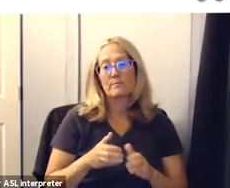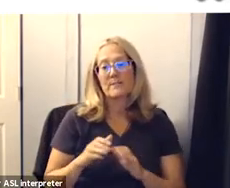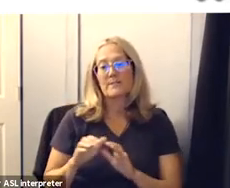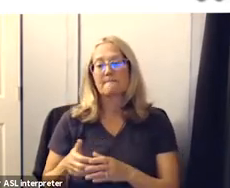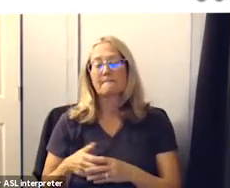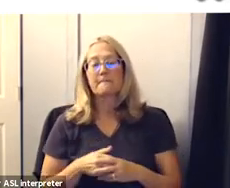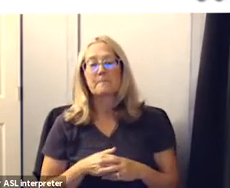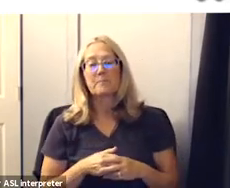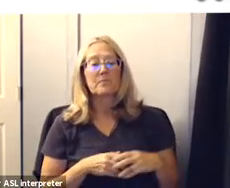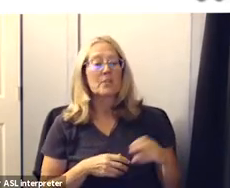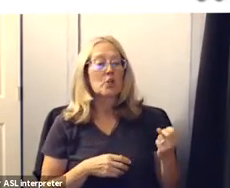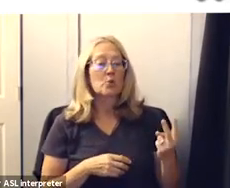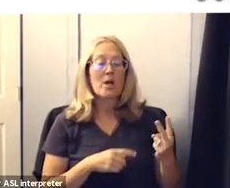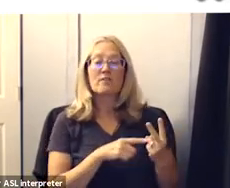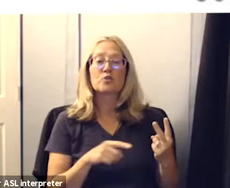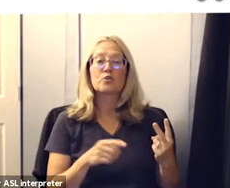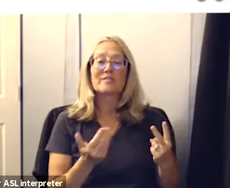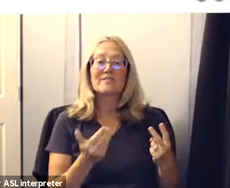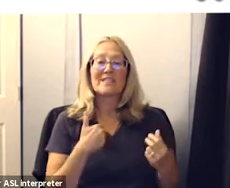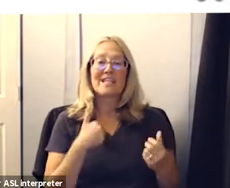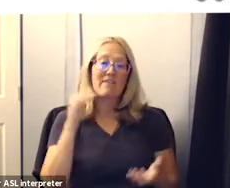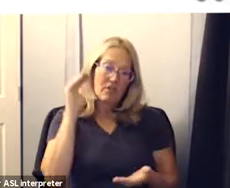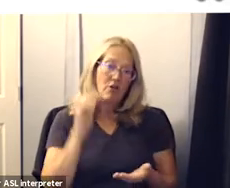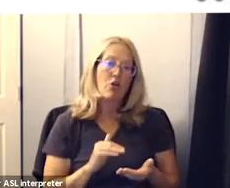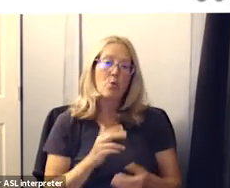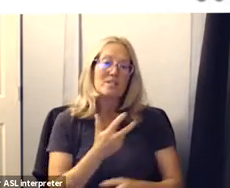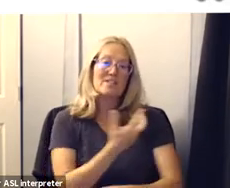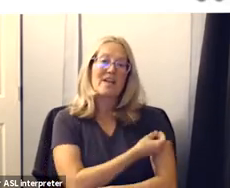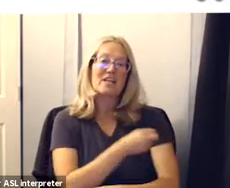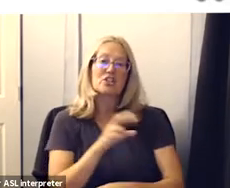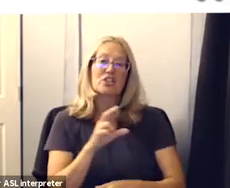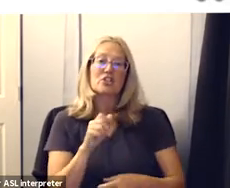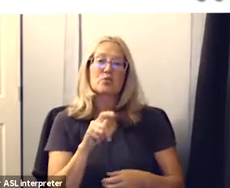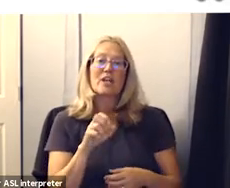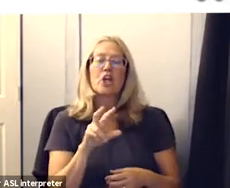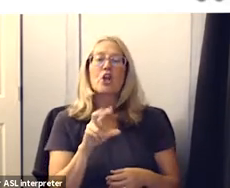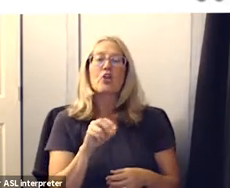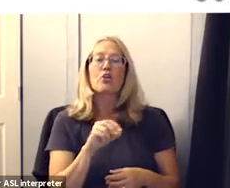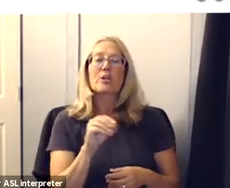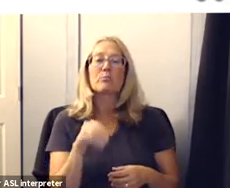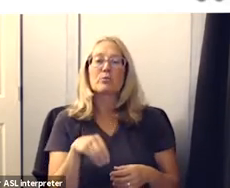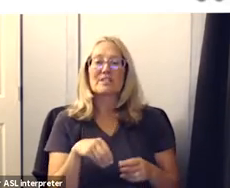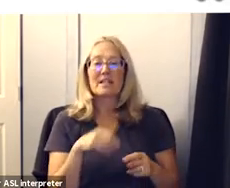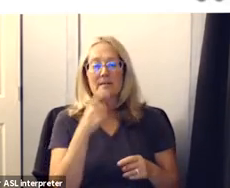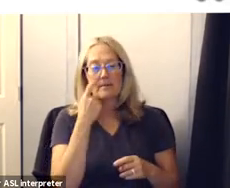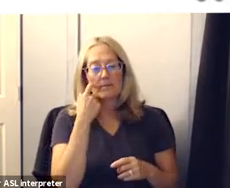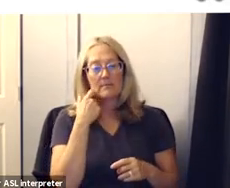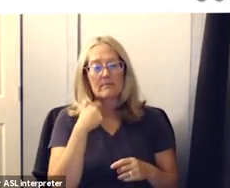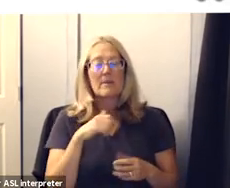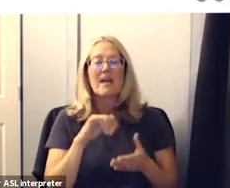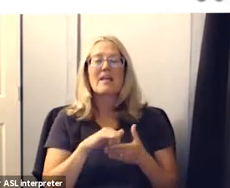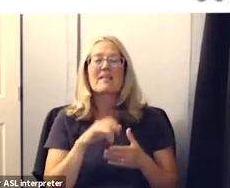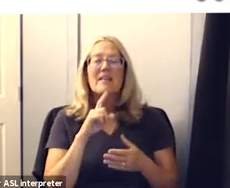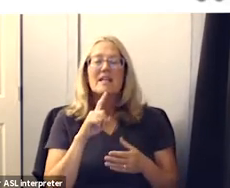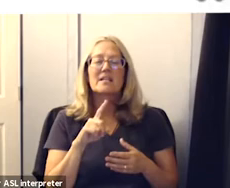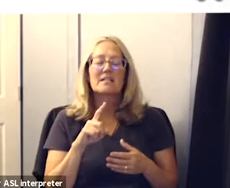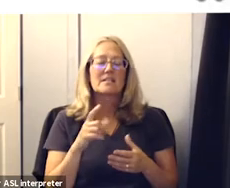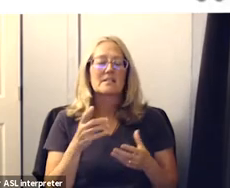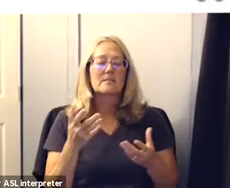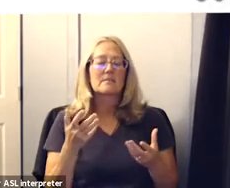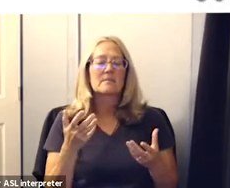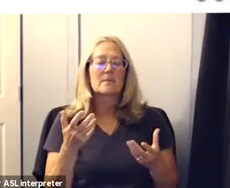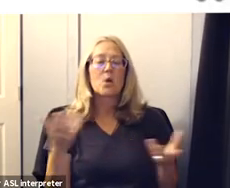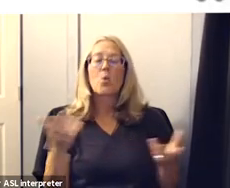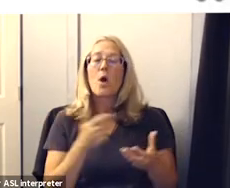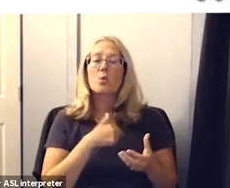12 to 15 have the lowest vaccination rate at 30 percent and that's something um we